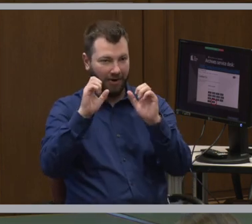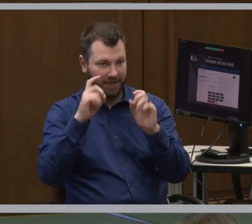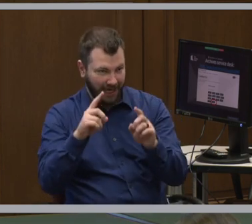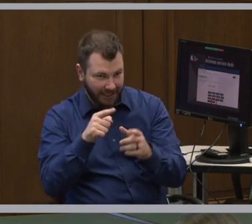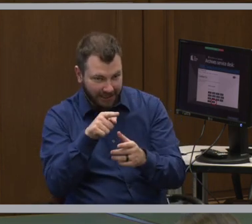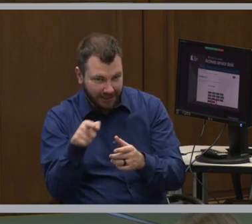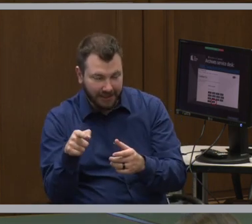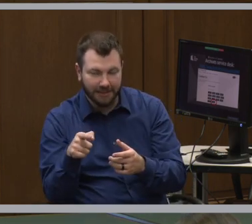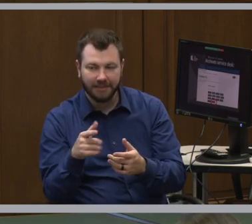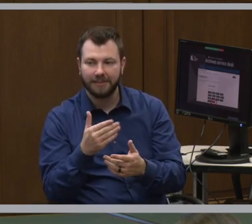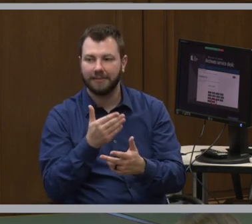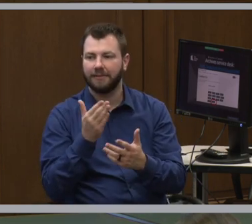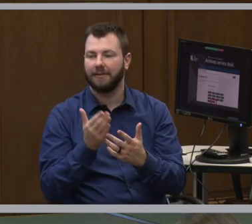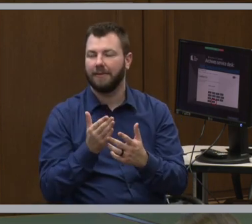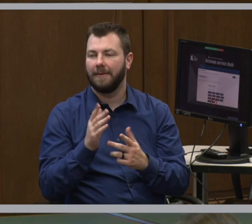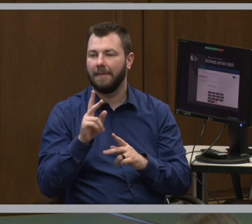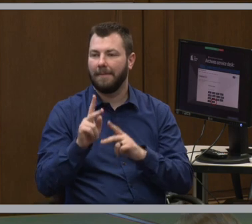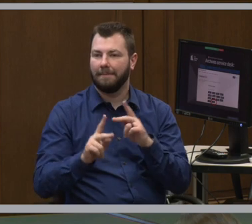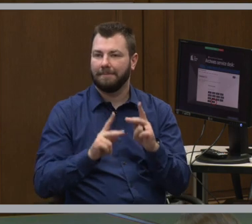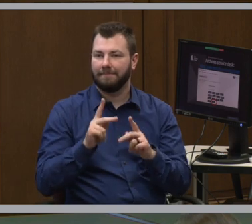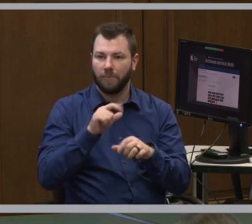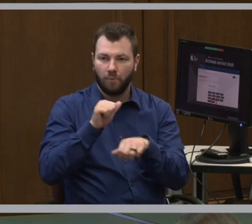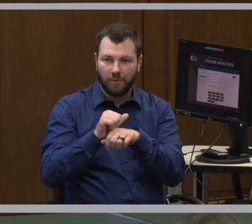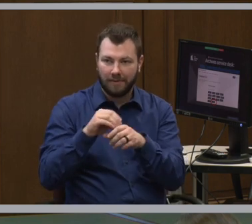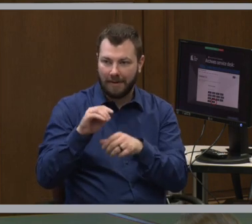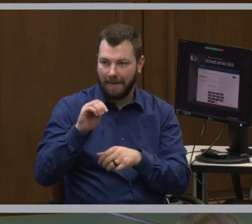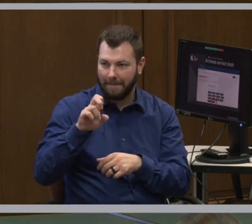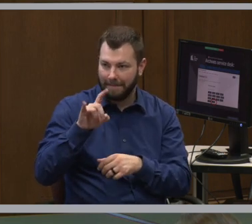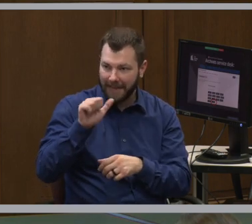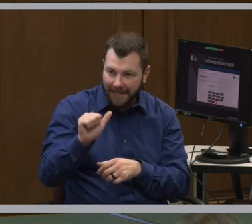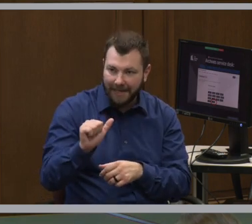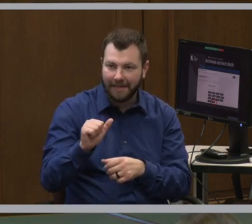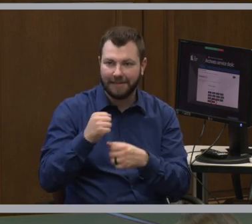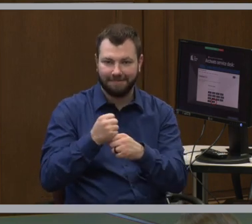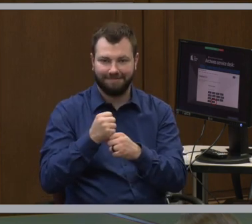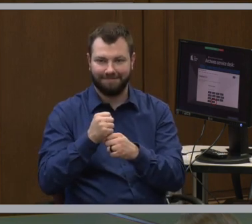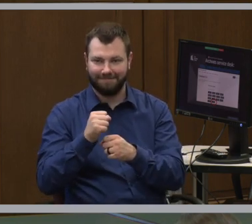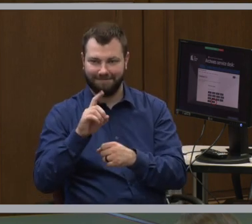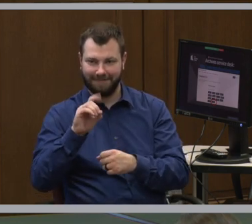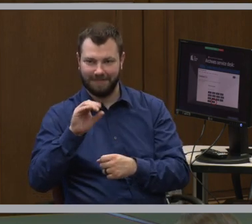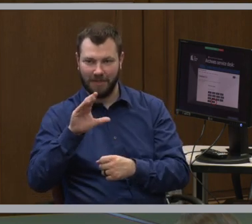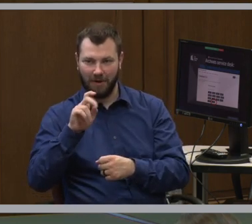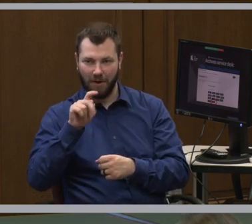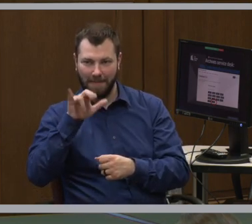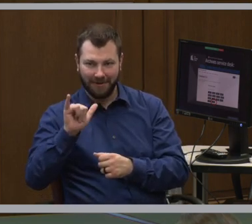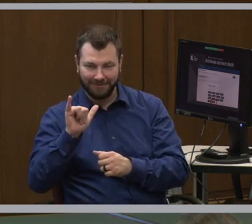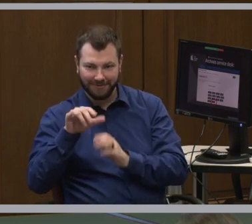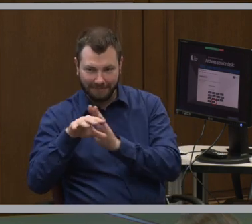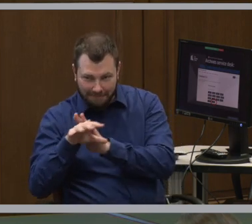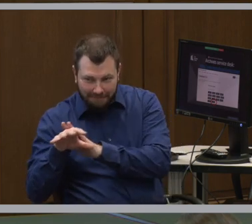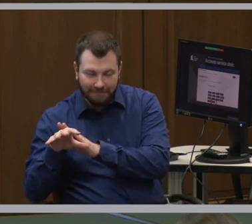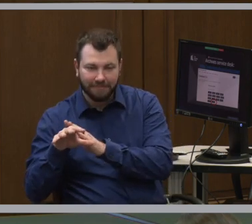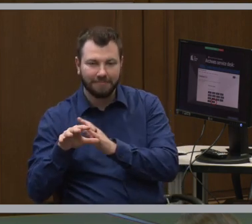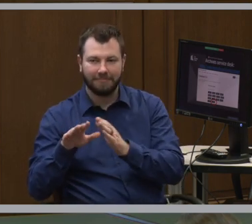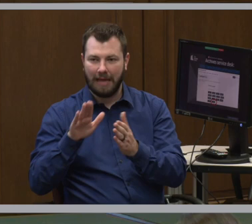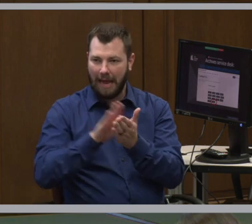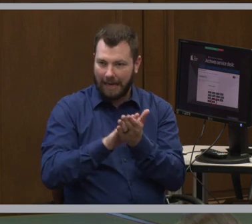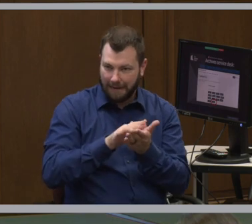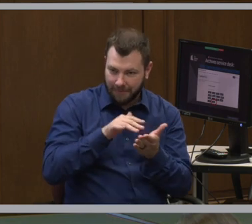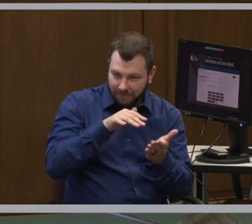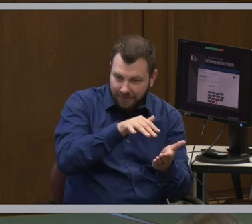folks working in the media, on documentaries, academic research, independent research,